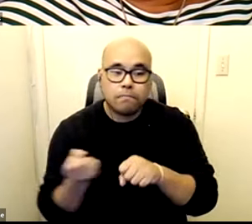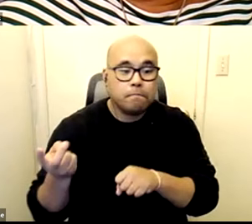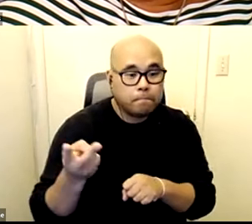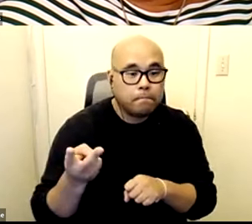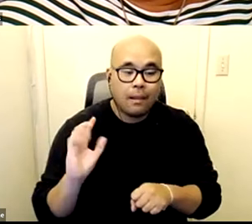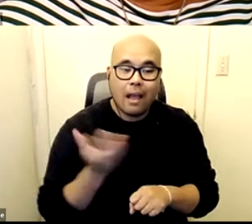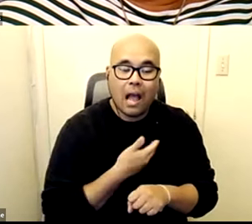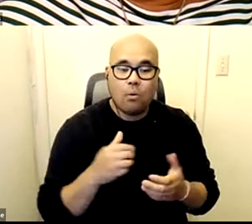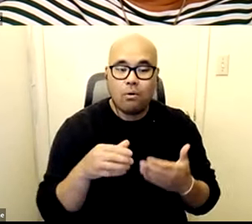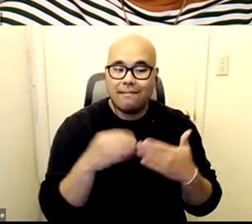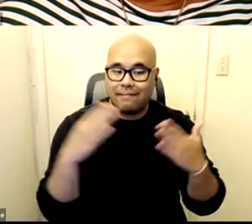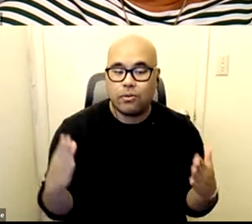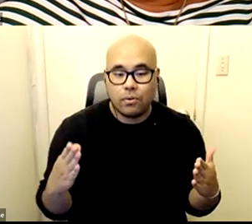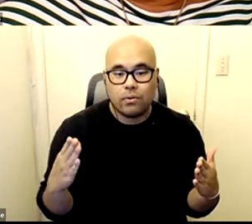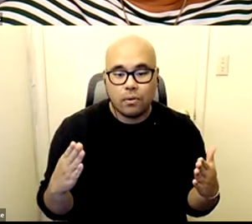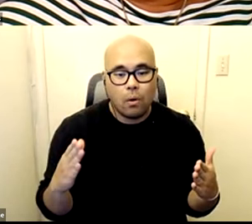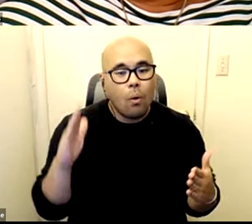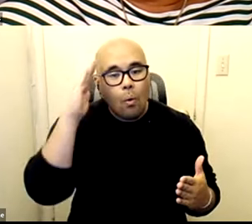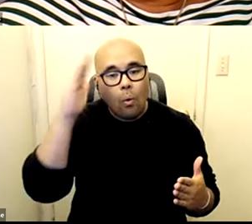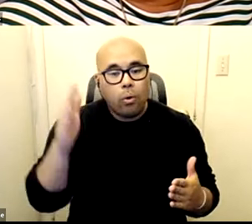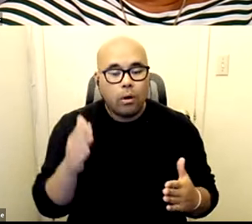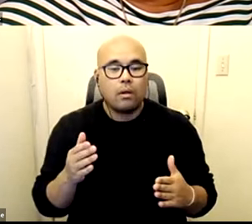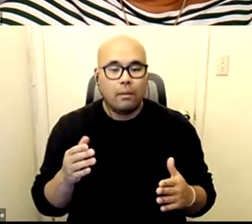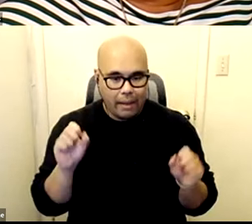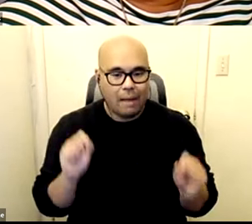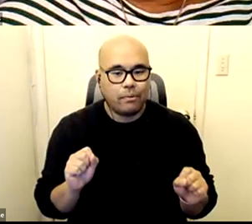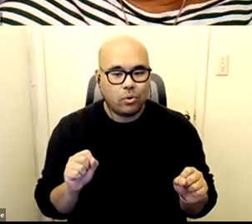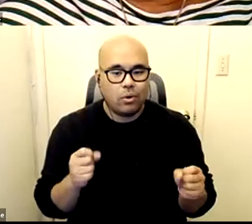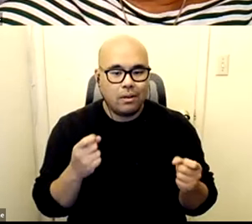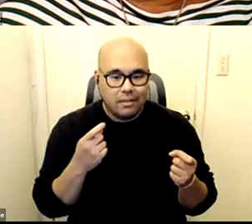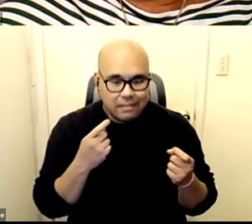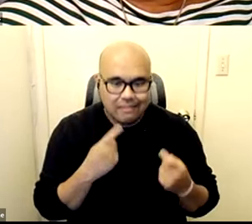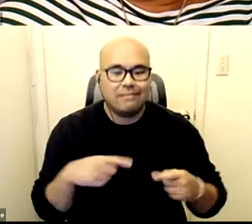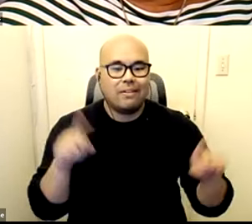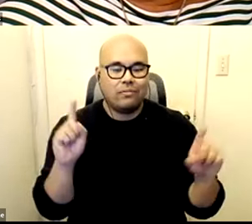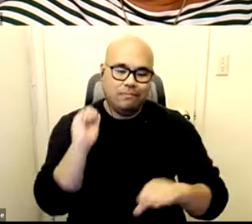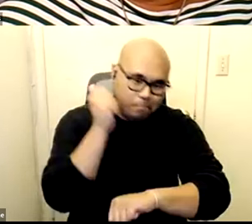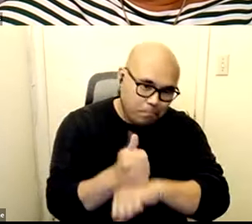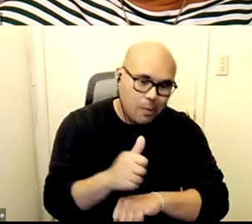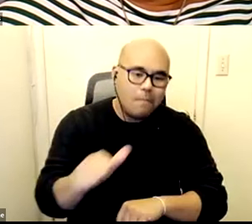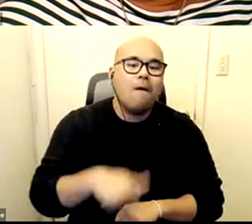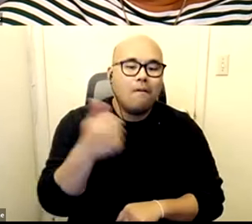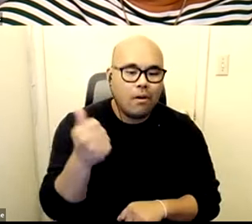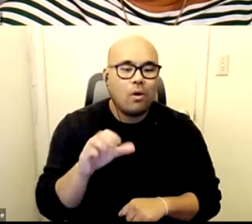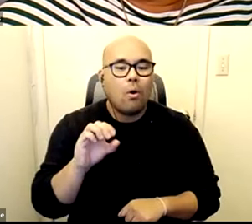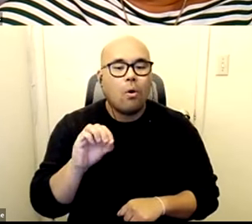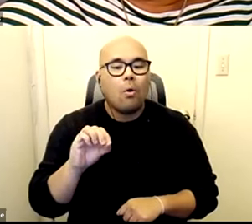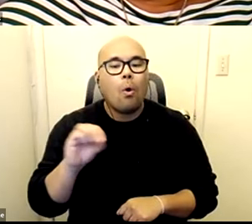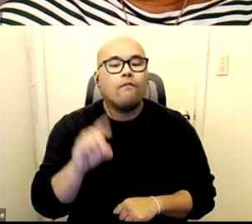our leaders are going to land another overdose prevention center in new york city